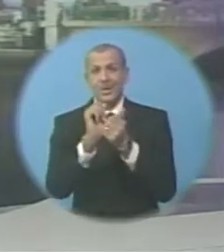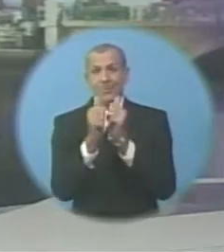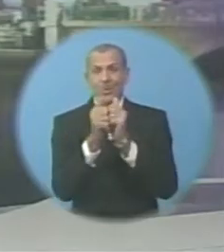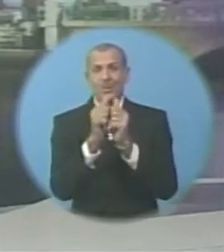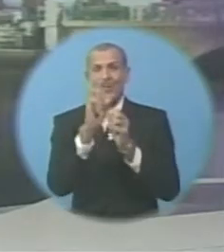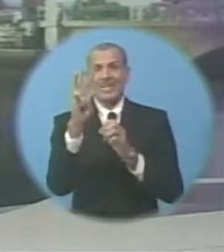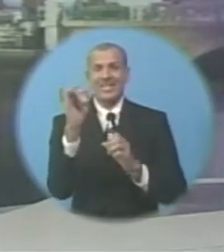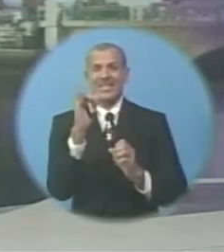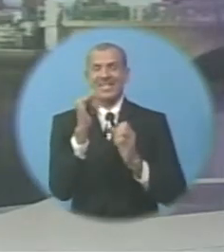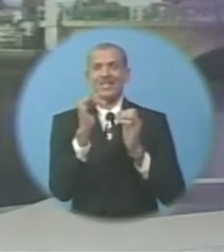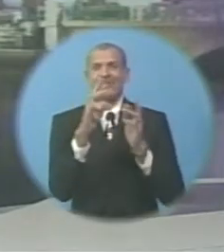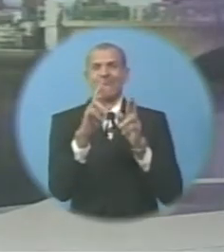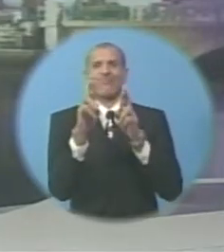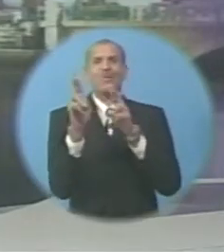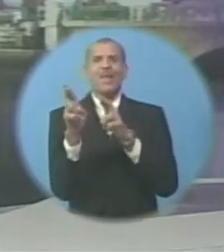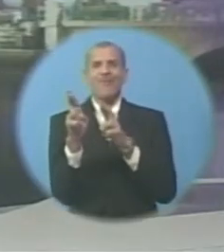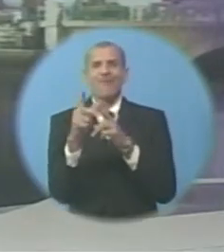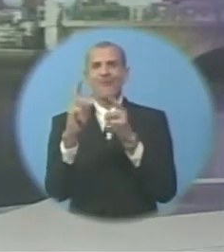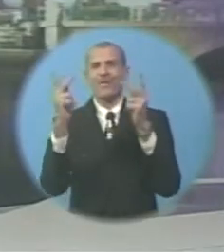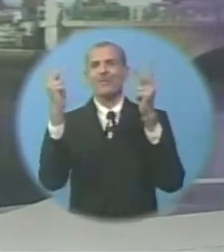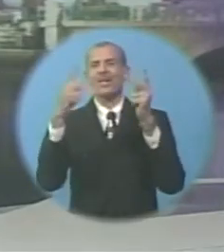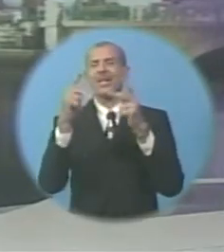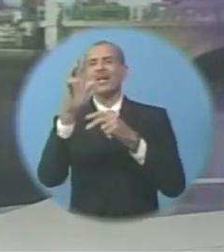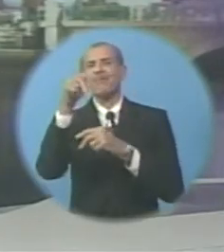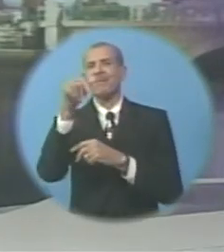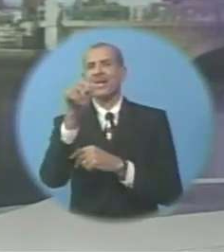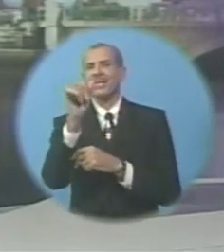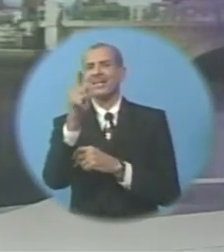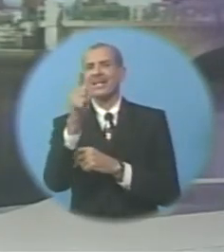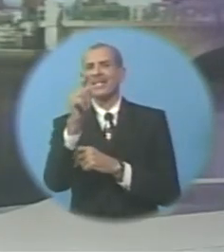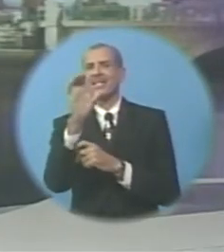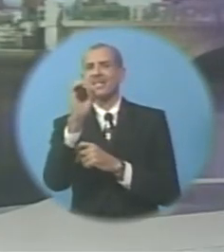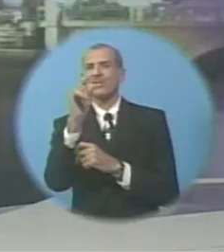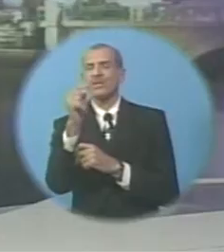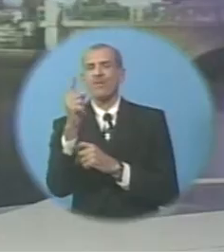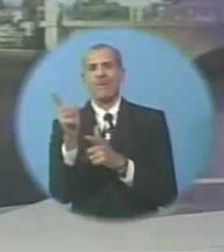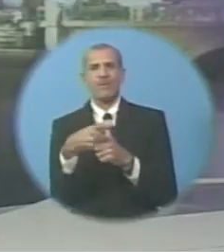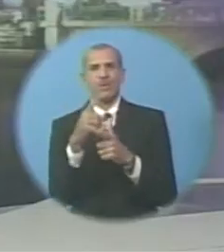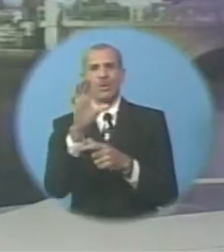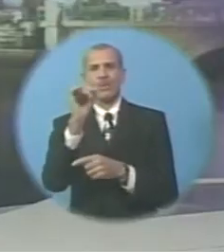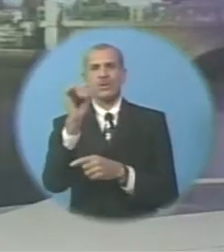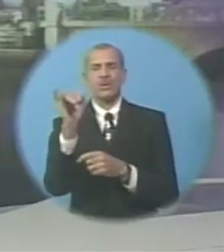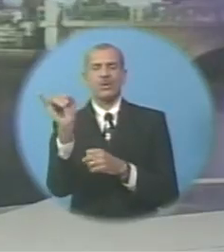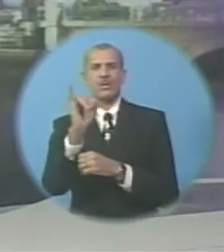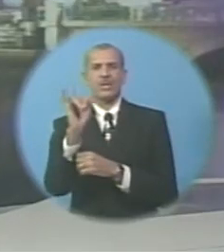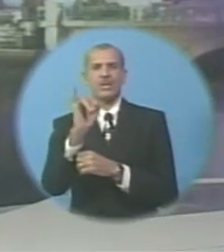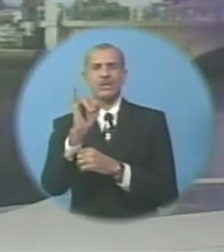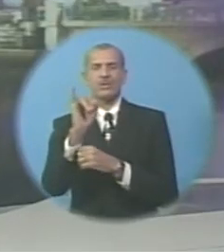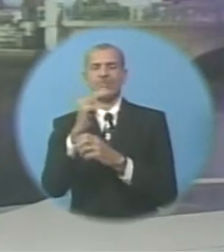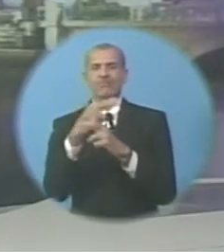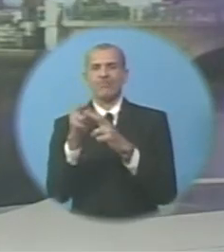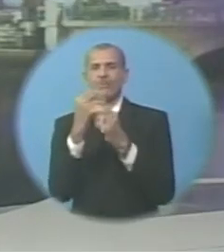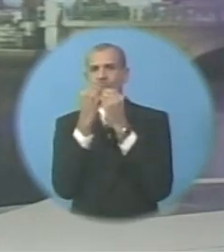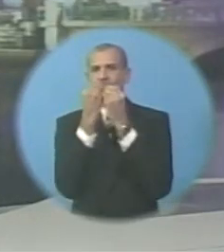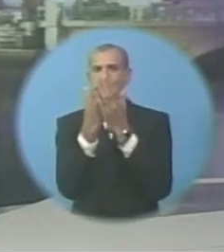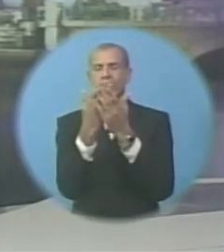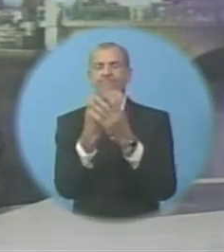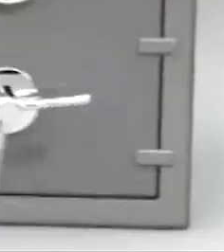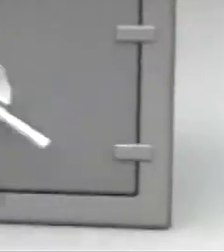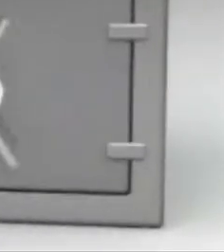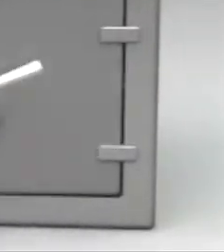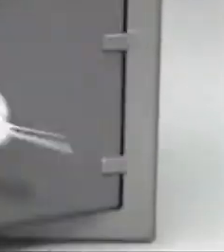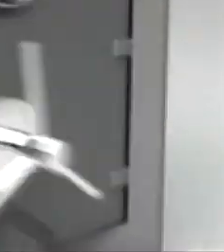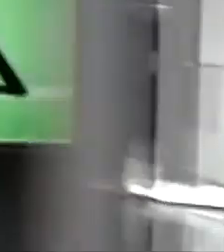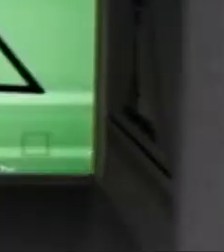Windy's are poised for victory over Pakistan and Sharjah But first this tip from Cooperators General Insurance This